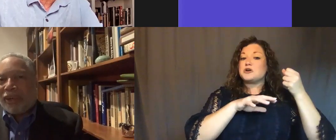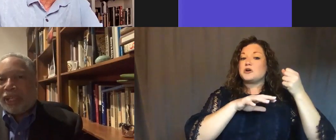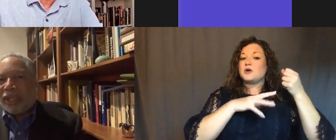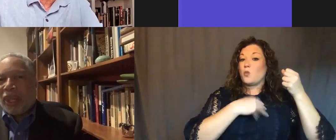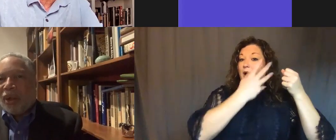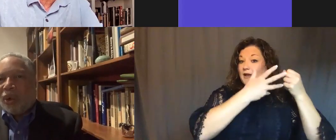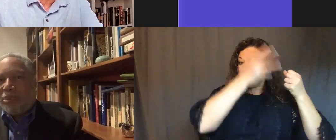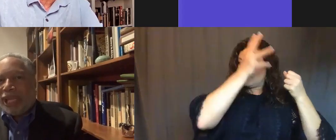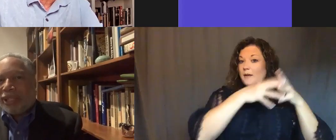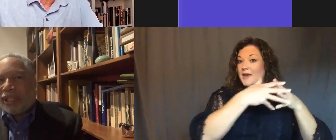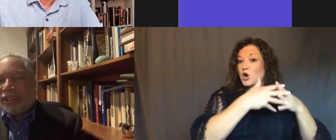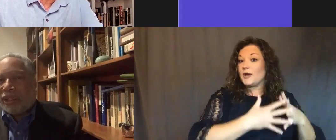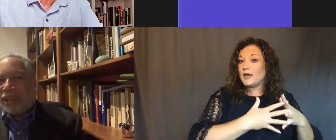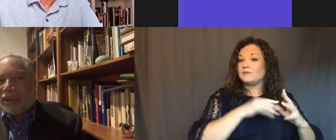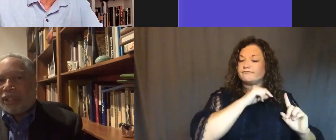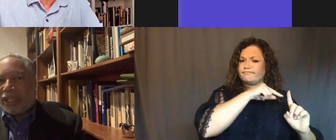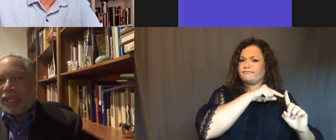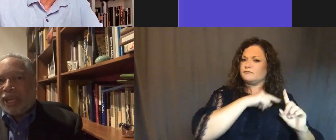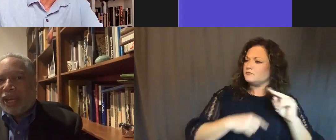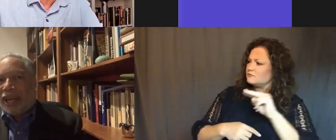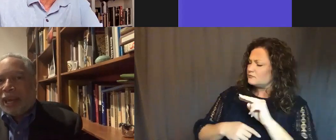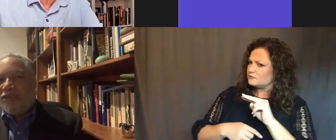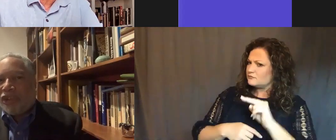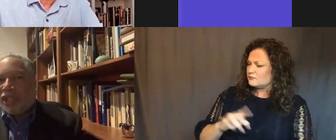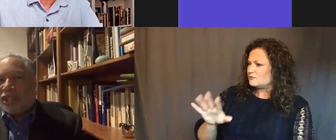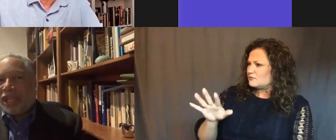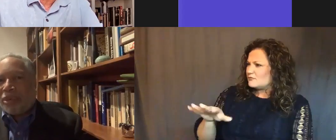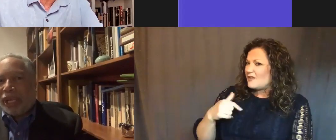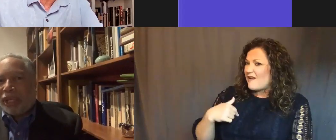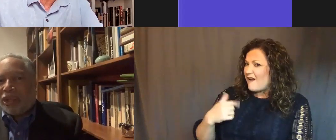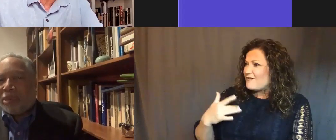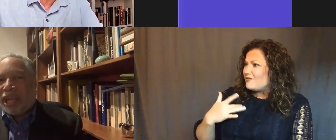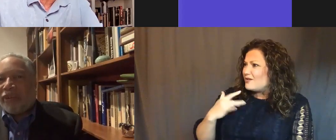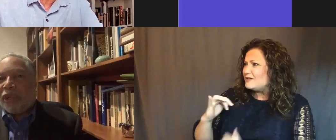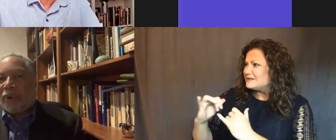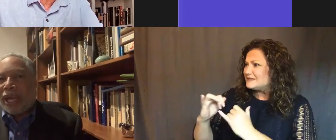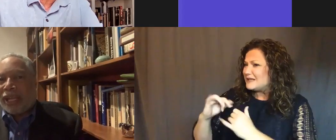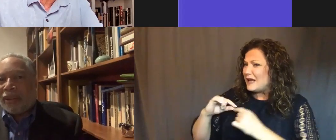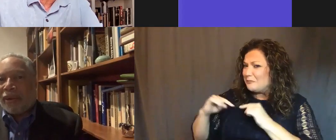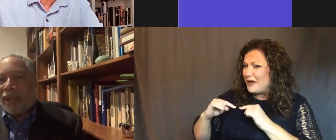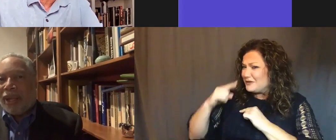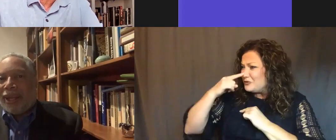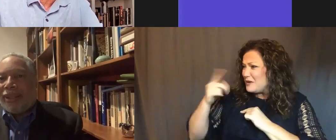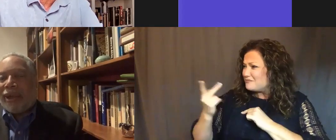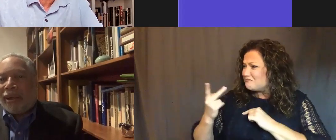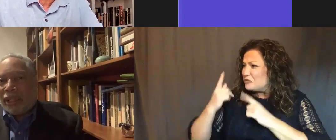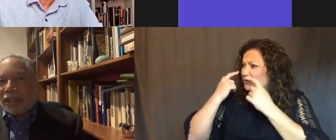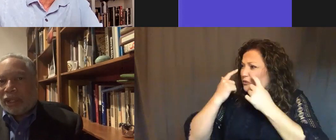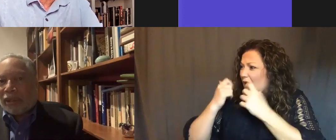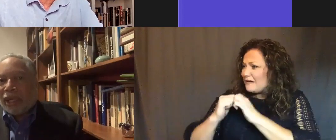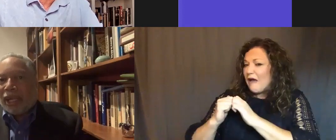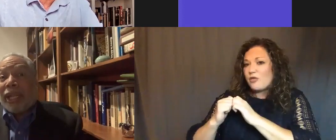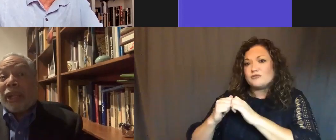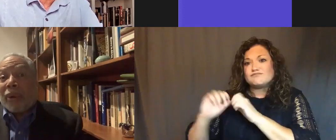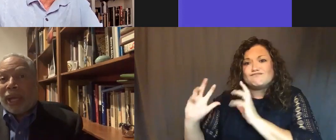white American, who basically looked at her and said, I'm feeling the same pain. Do you mind if we cry together? And they hugged